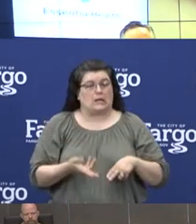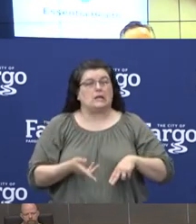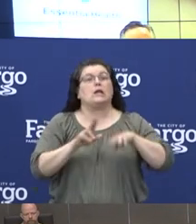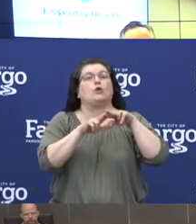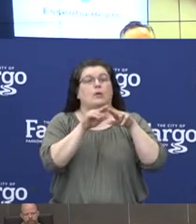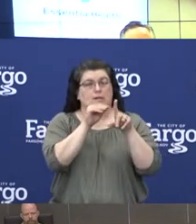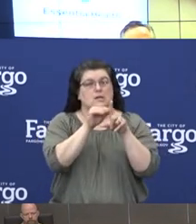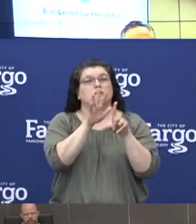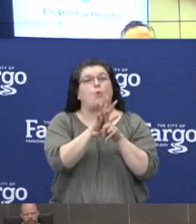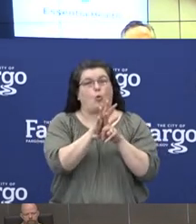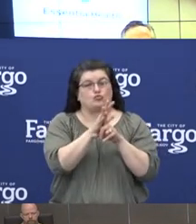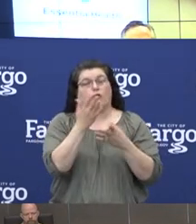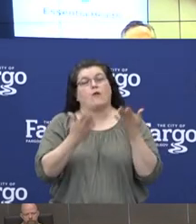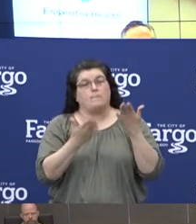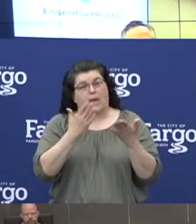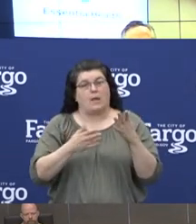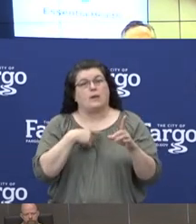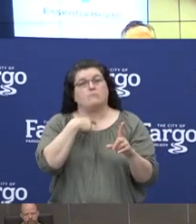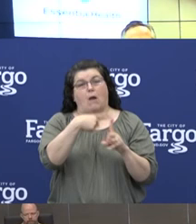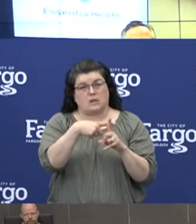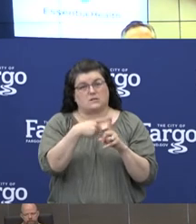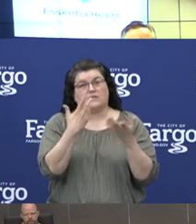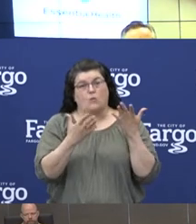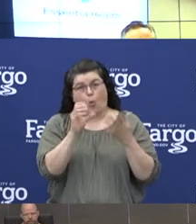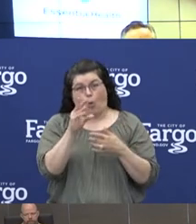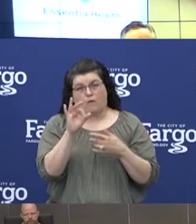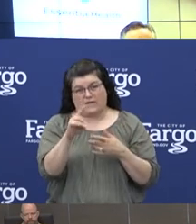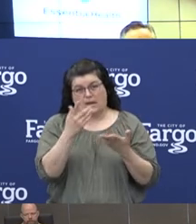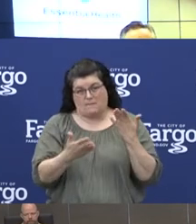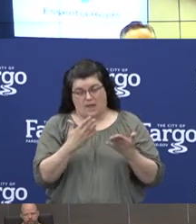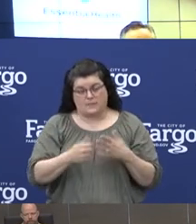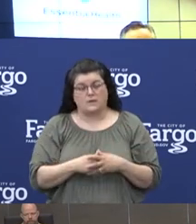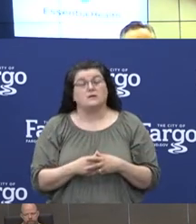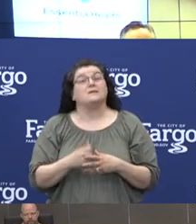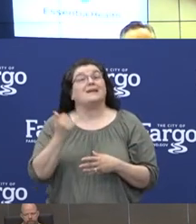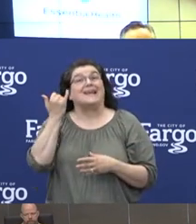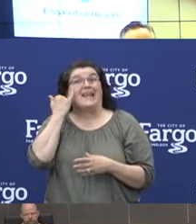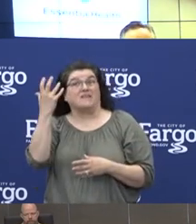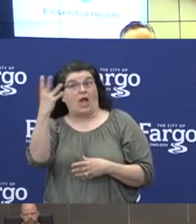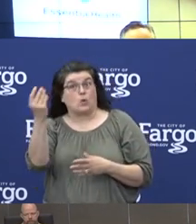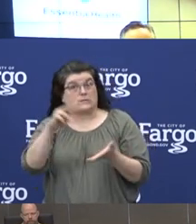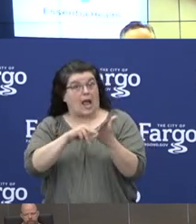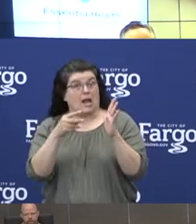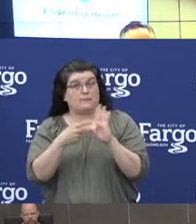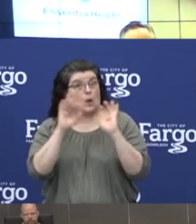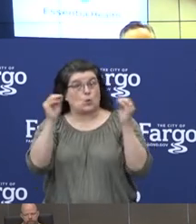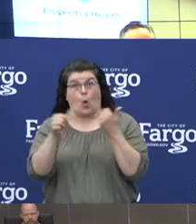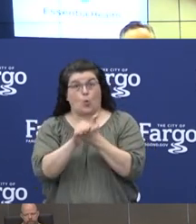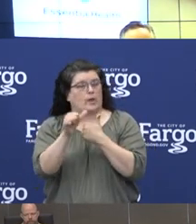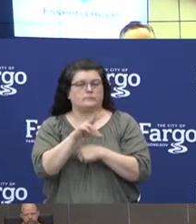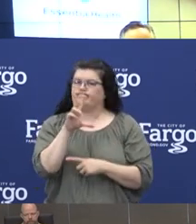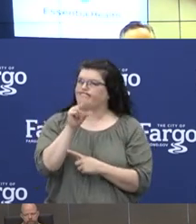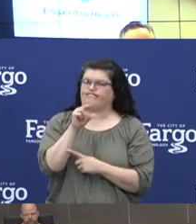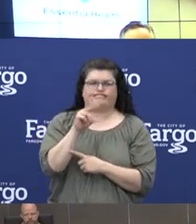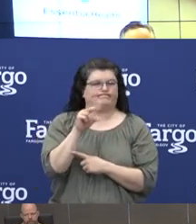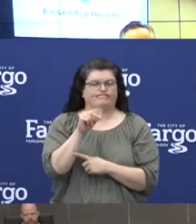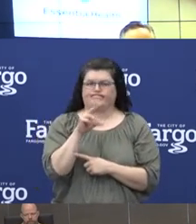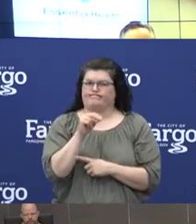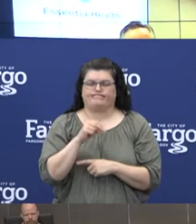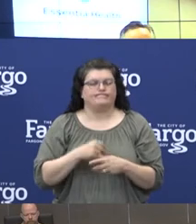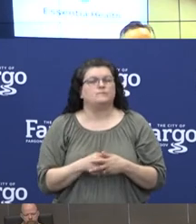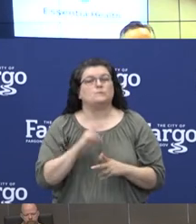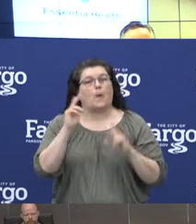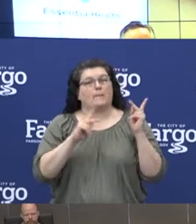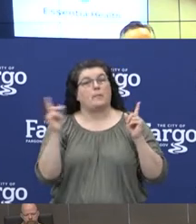exposure potential for COVID. Just being outdoors does not take that risk away. Those attending these events need to know